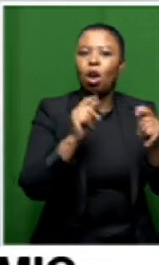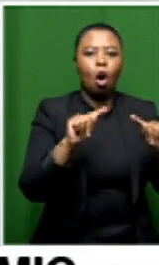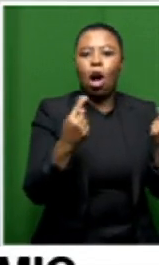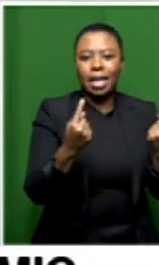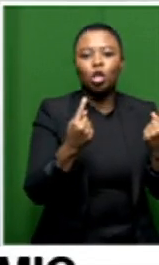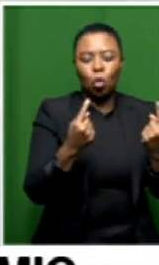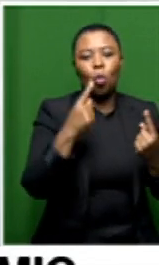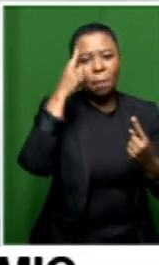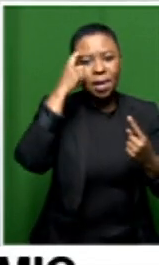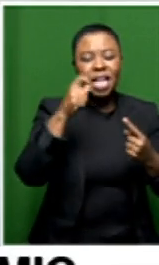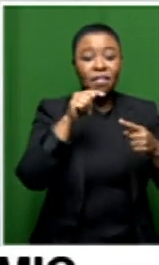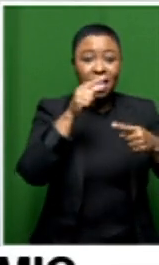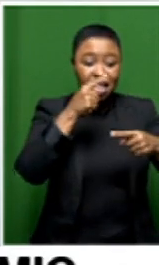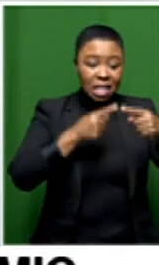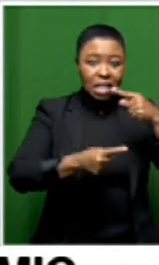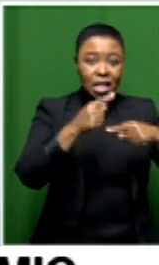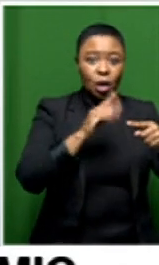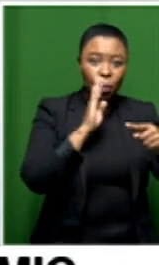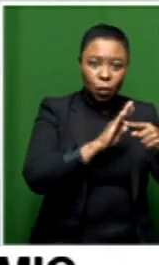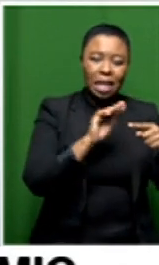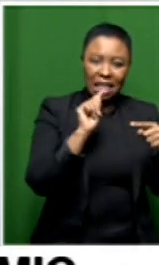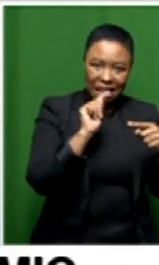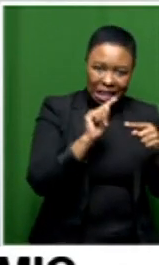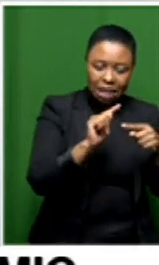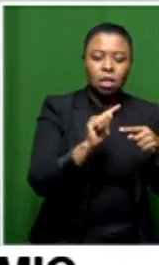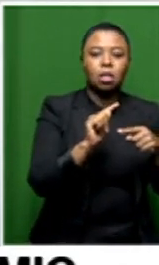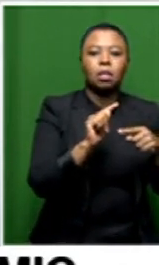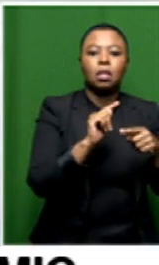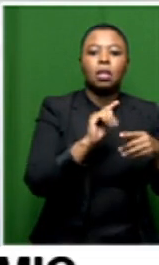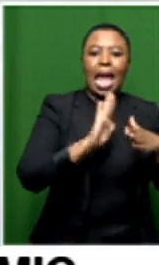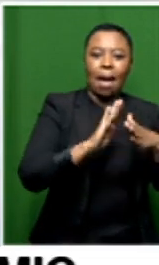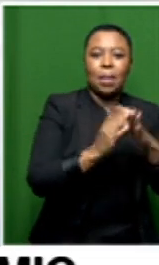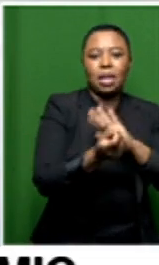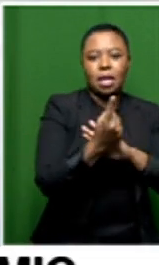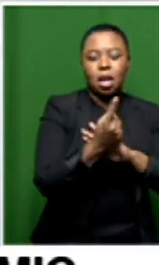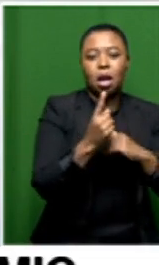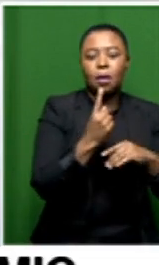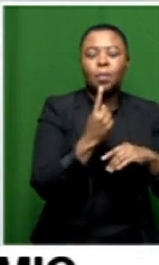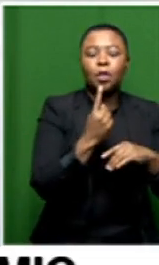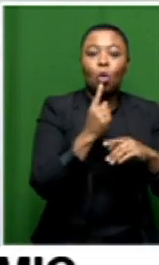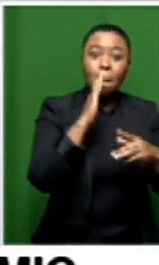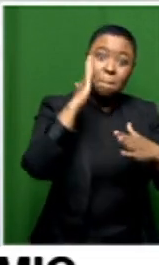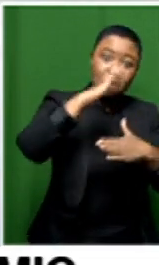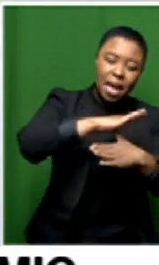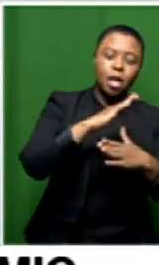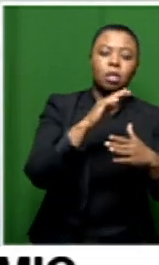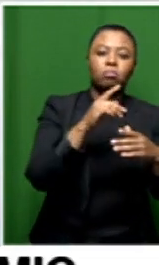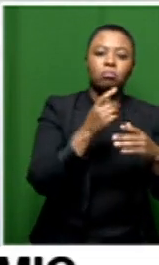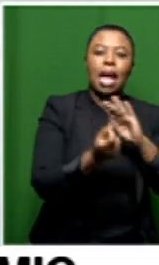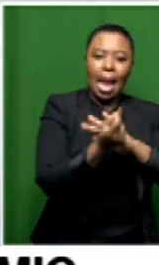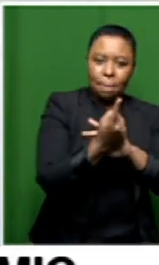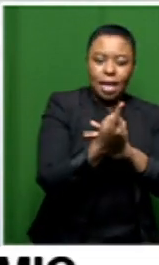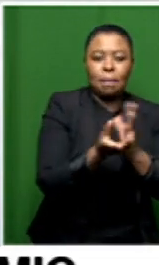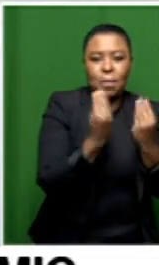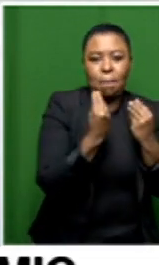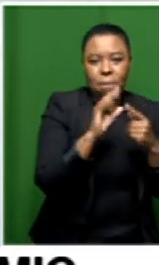microclots in circulation are then one of the main causes not the only one but one of the main causes we believe that